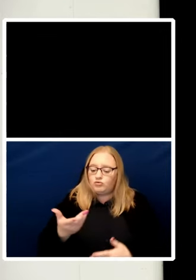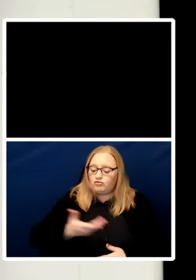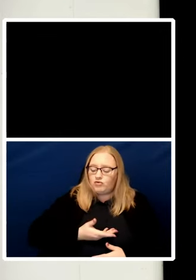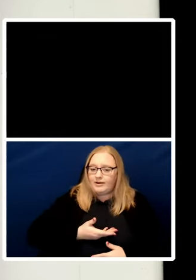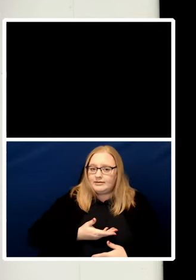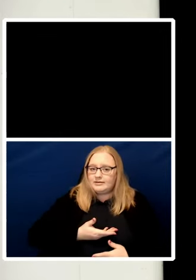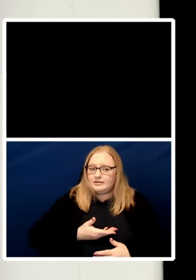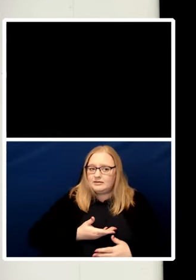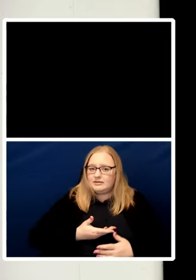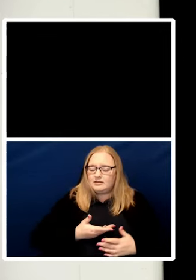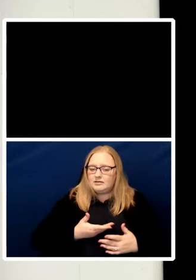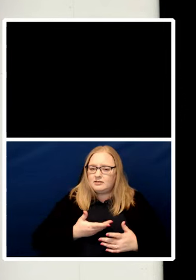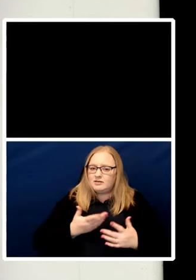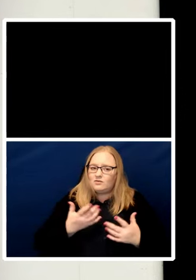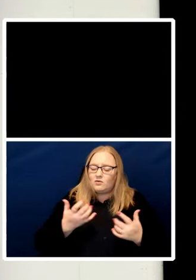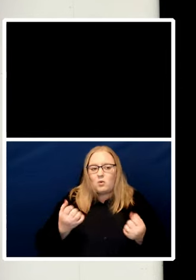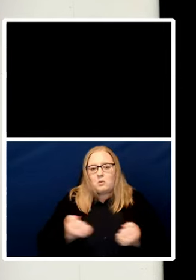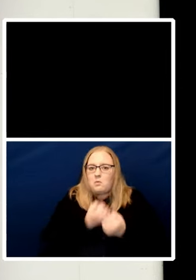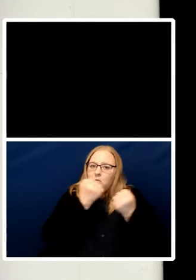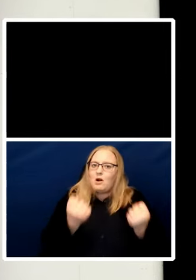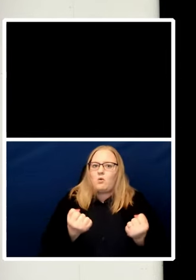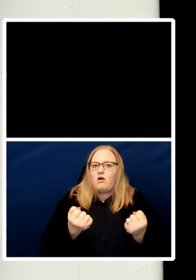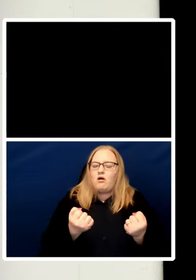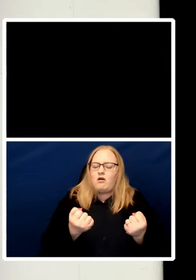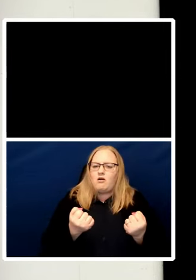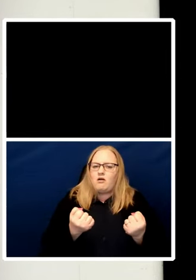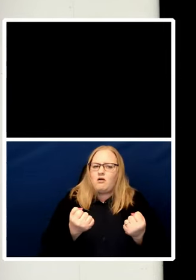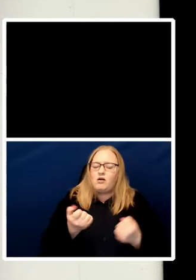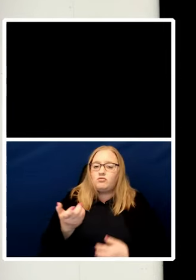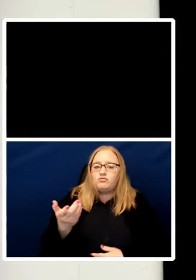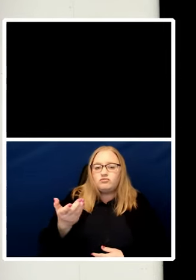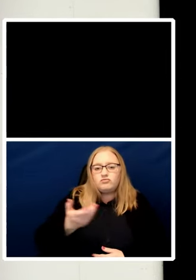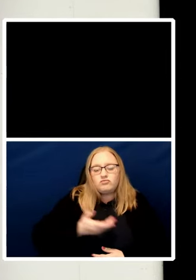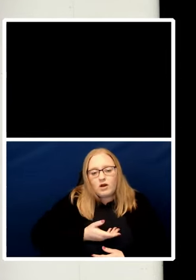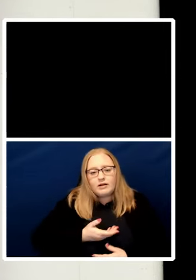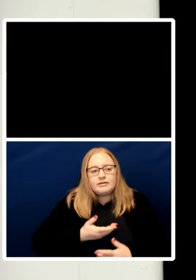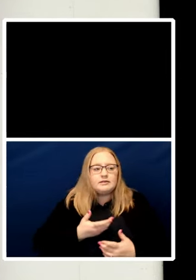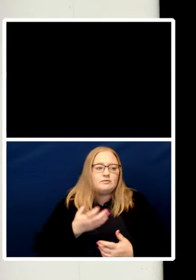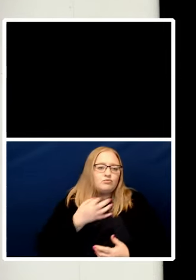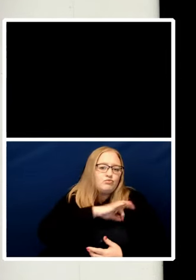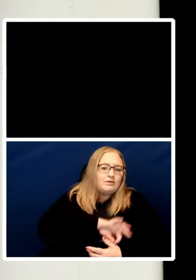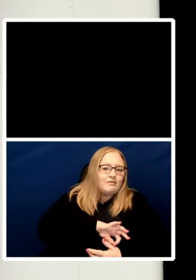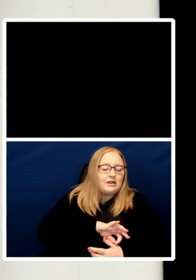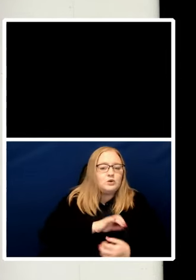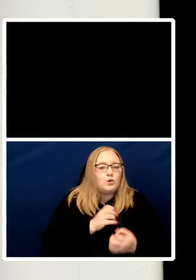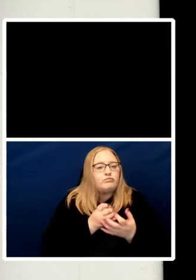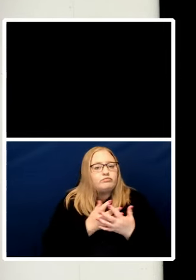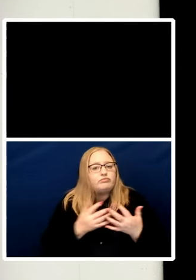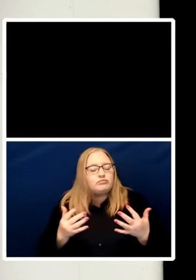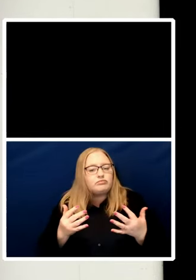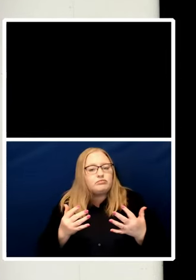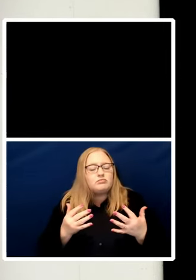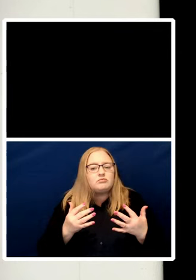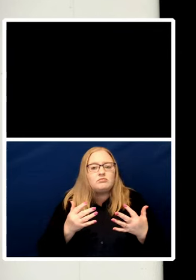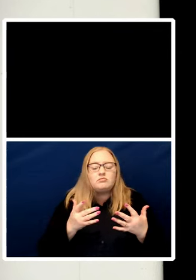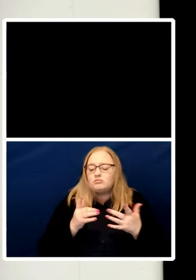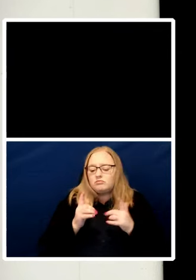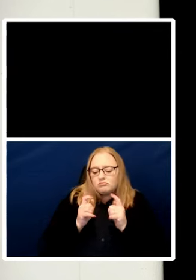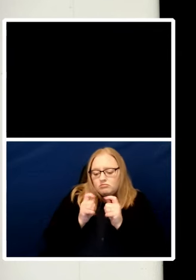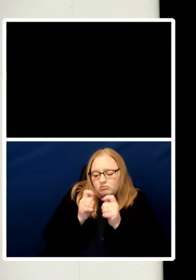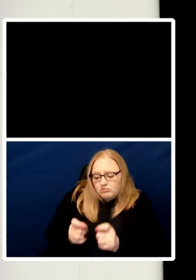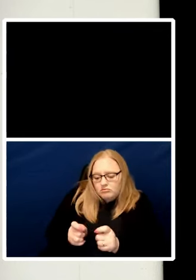whether via might, privilege, or numbers, may neither bestow nor withdraw.